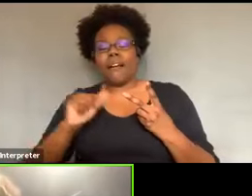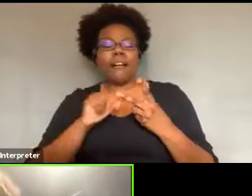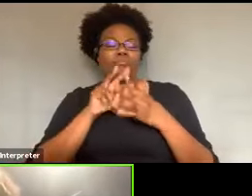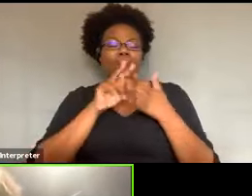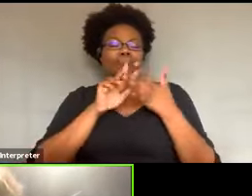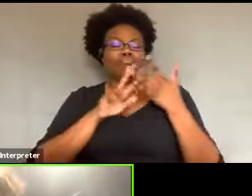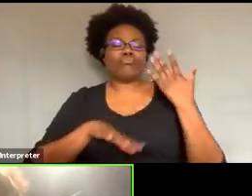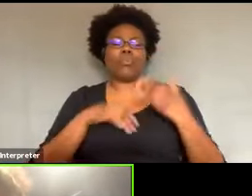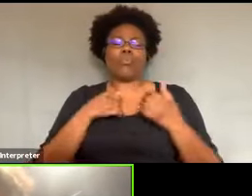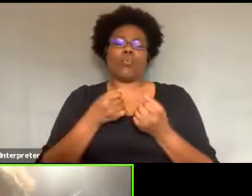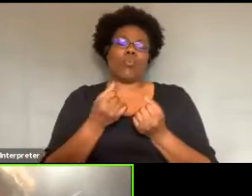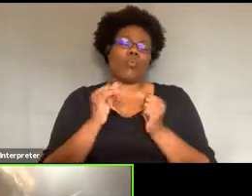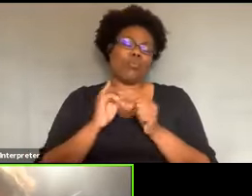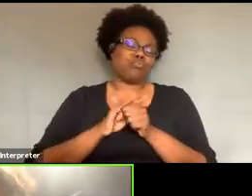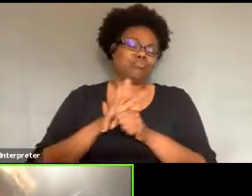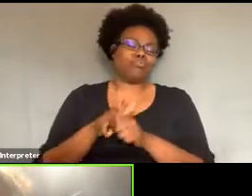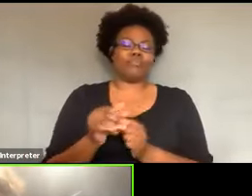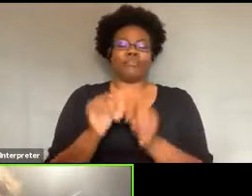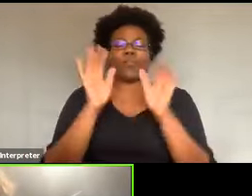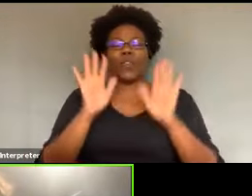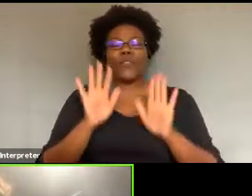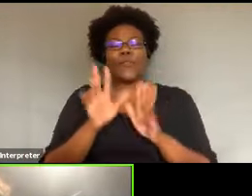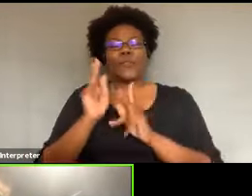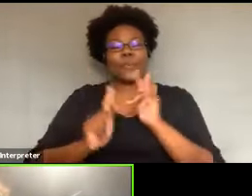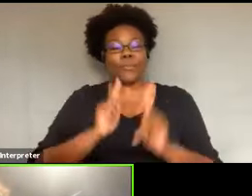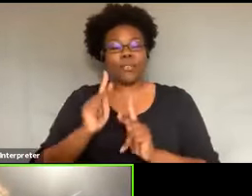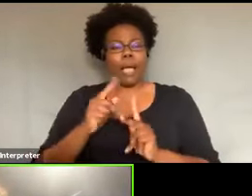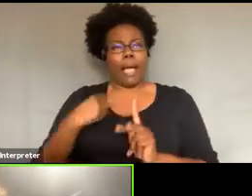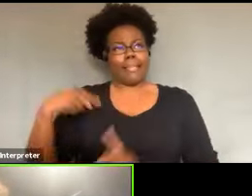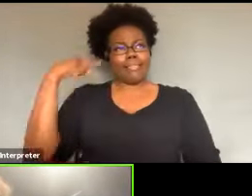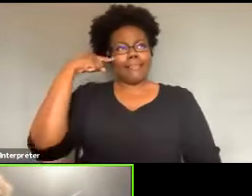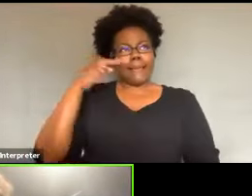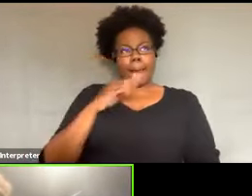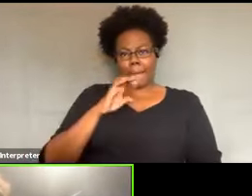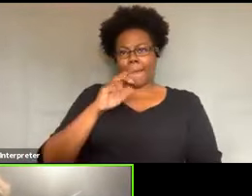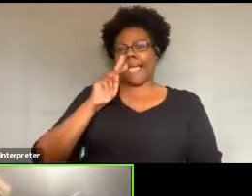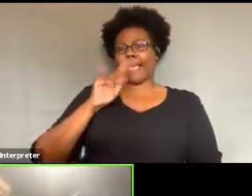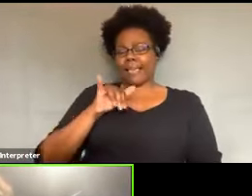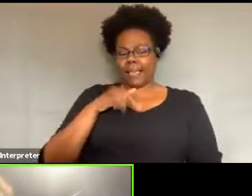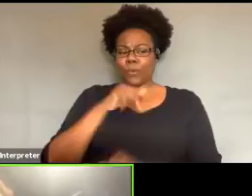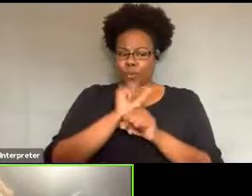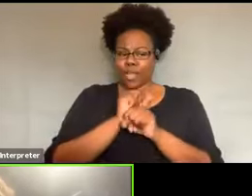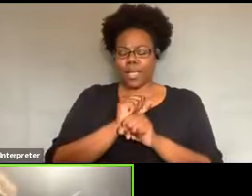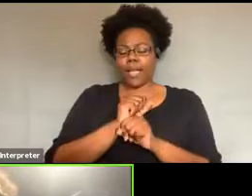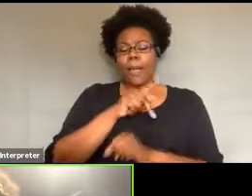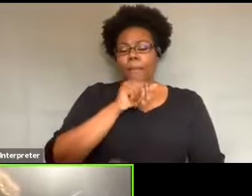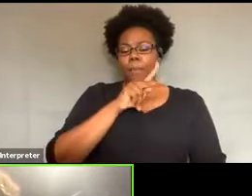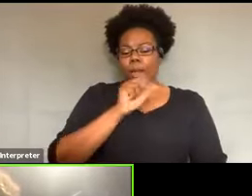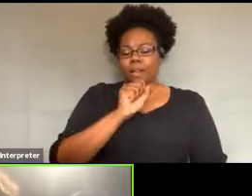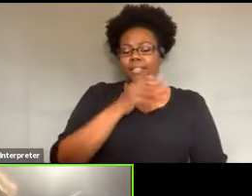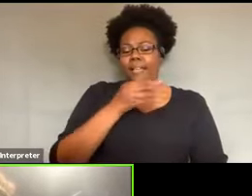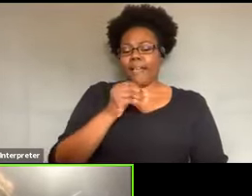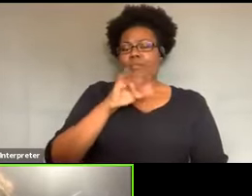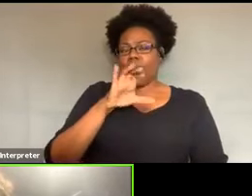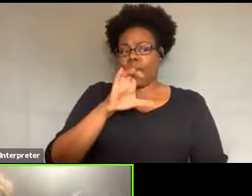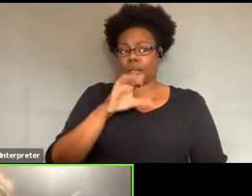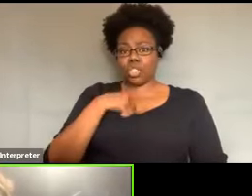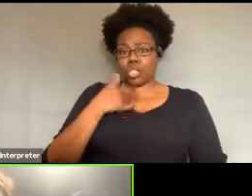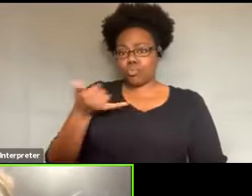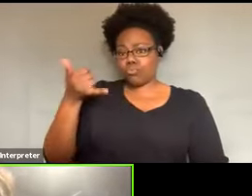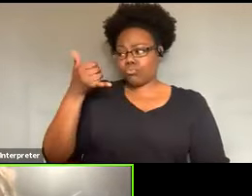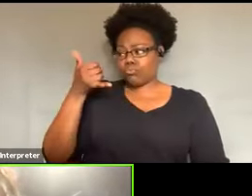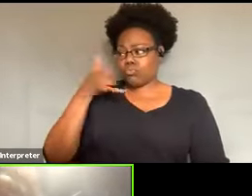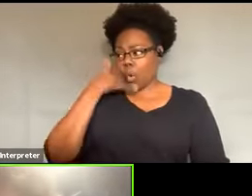And I think Becky was working at Parks and Rec. And I got a call and asked me to teach. And so